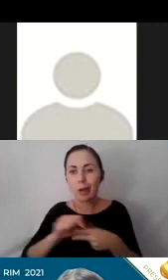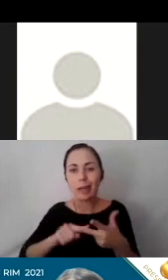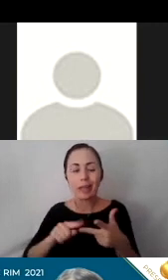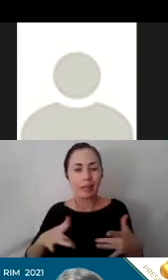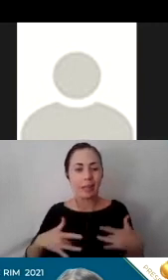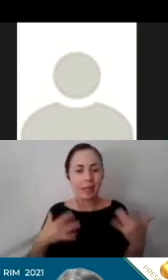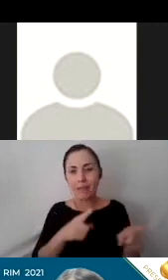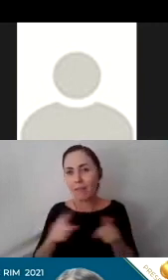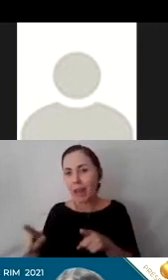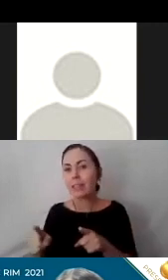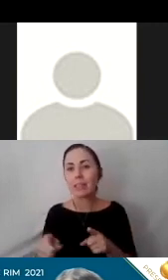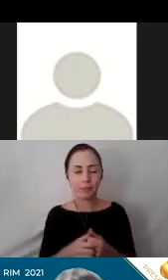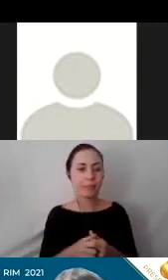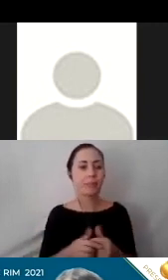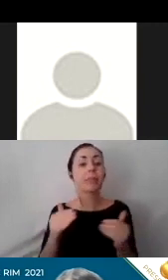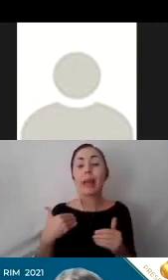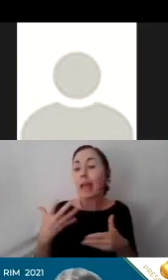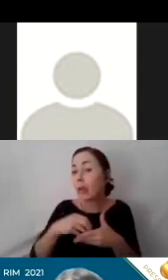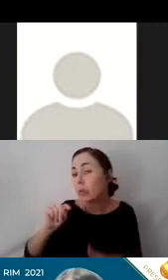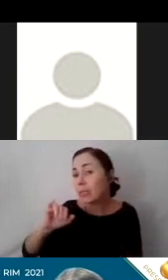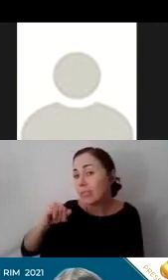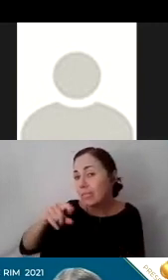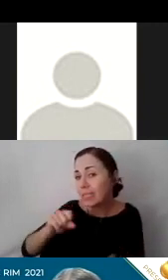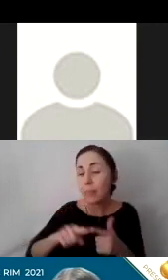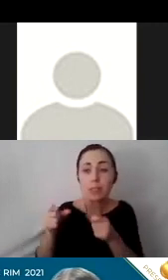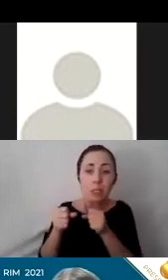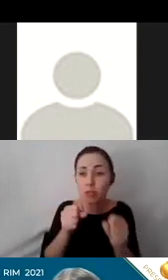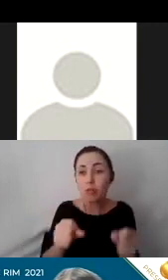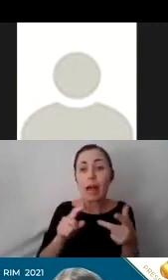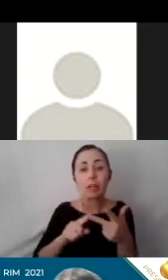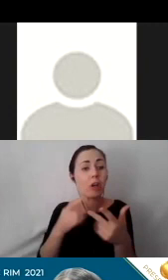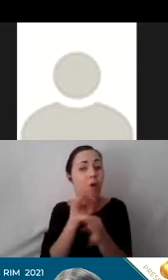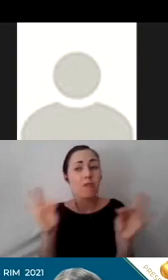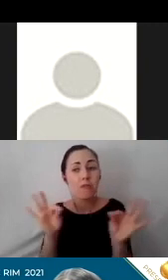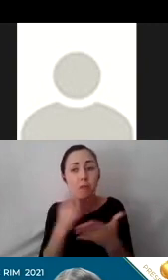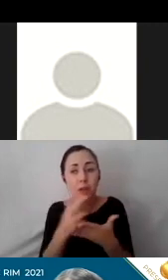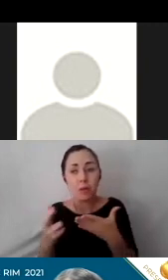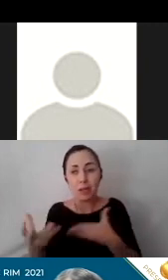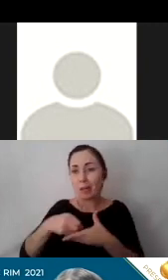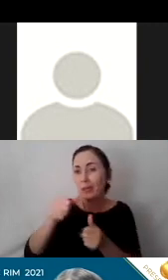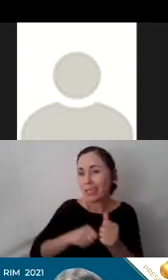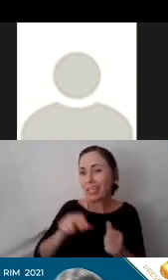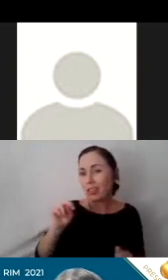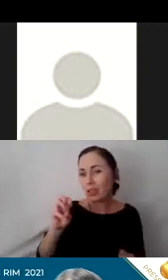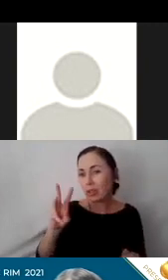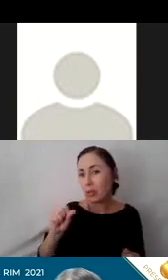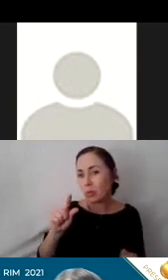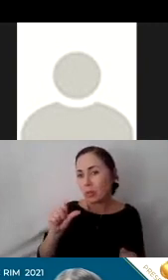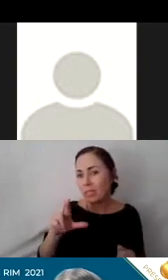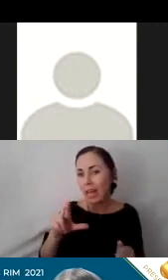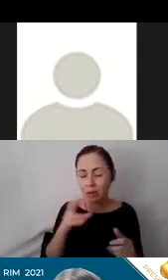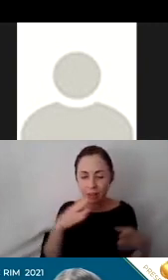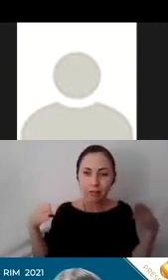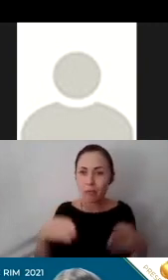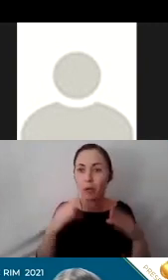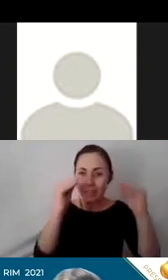highlights. There are tips, strategies, and free resources in each newsletter that are specifically catered for educators,